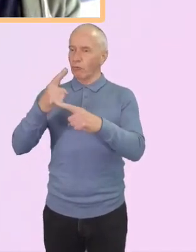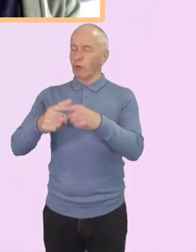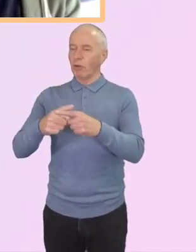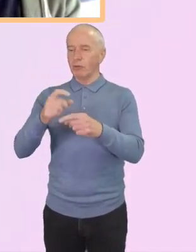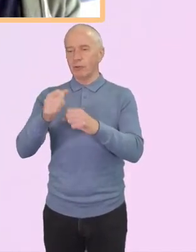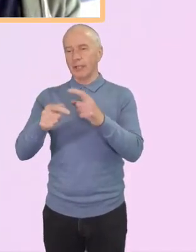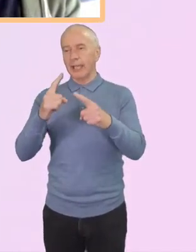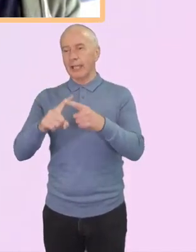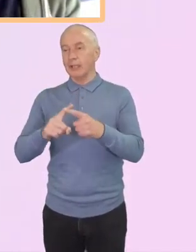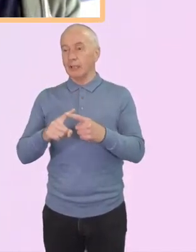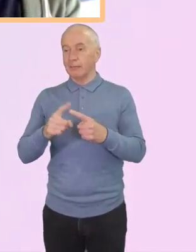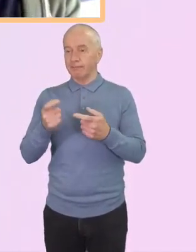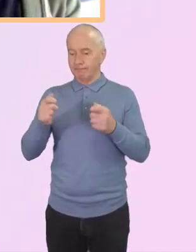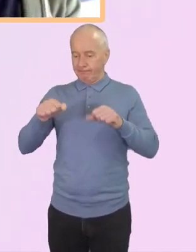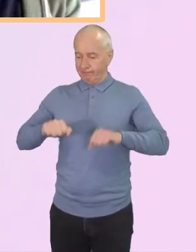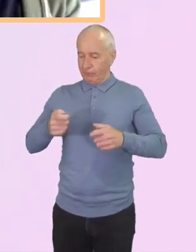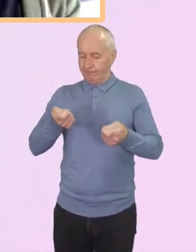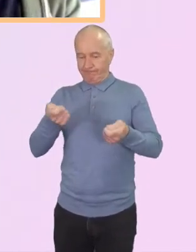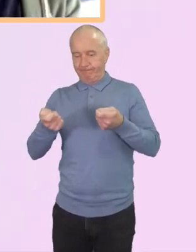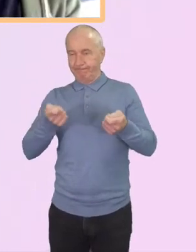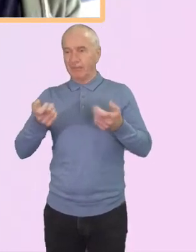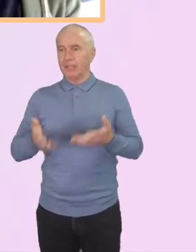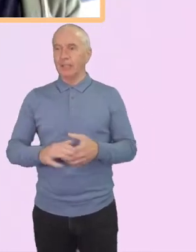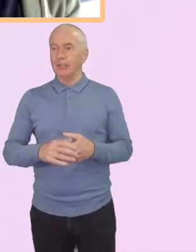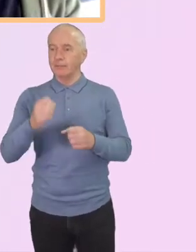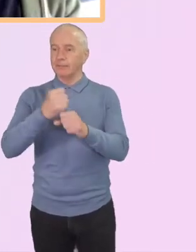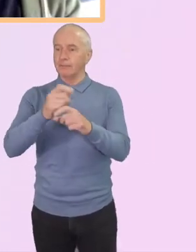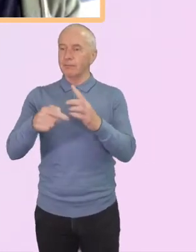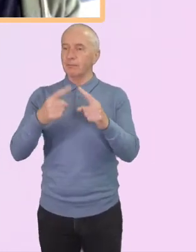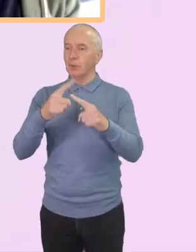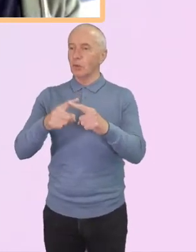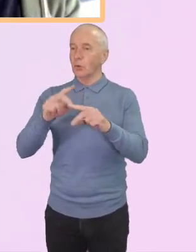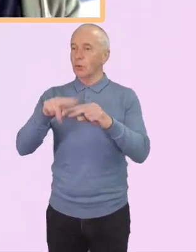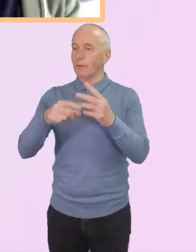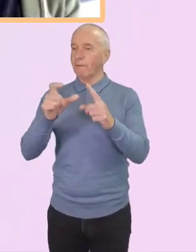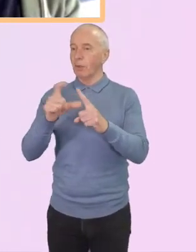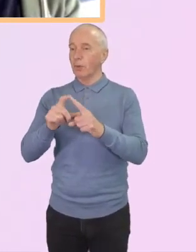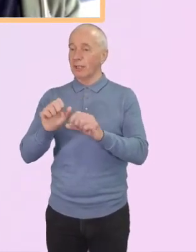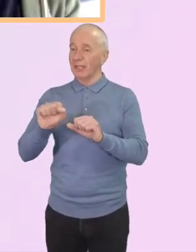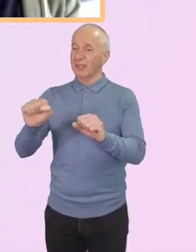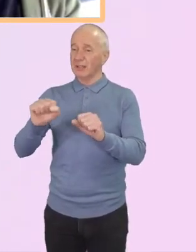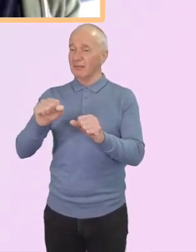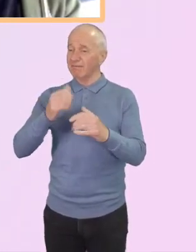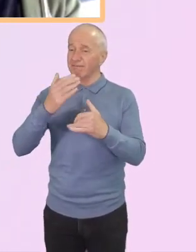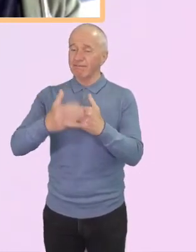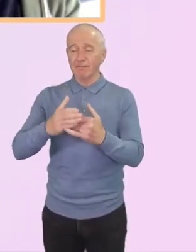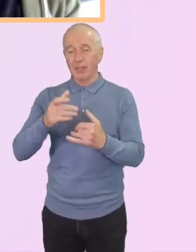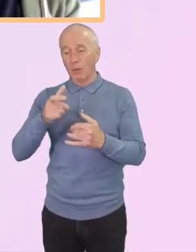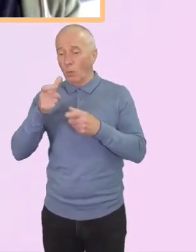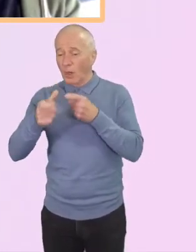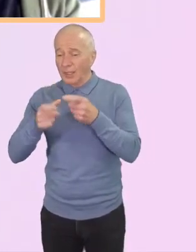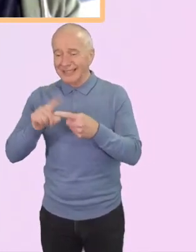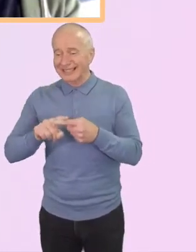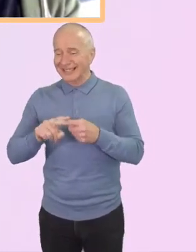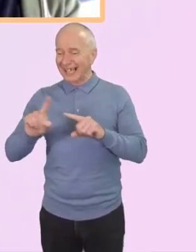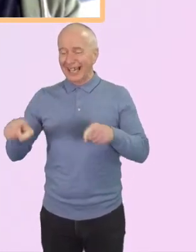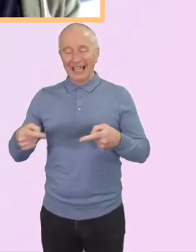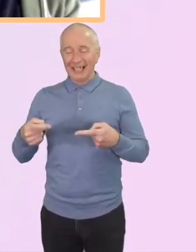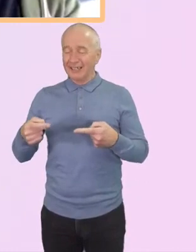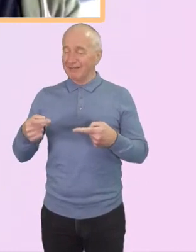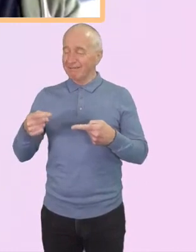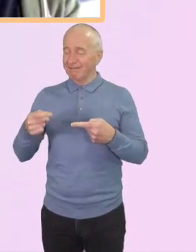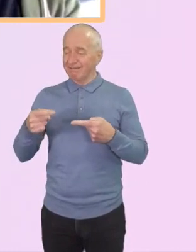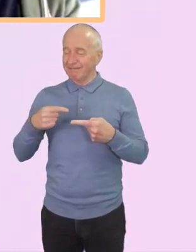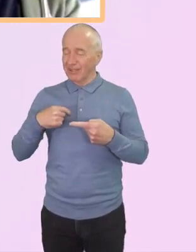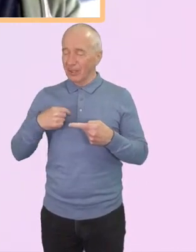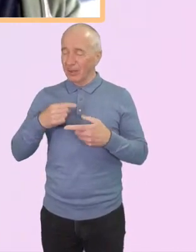session today. George Floyd's final words were, I can't breathe, and his words have caused all of us to